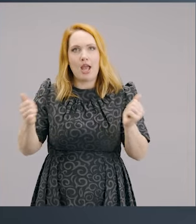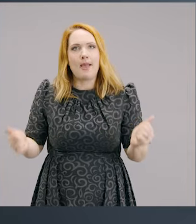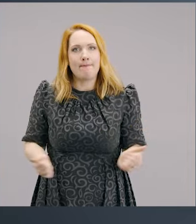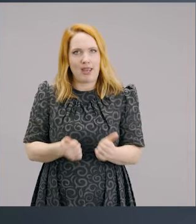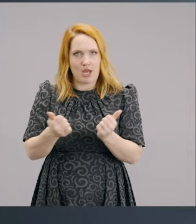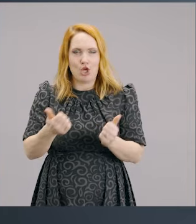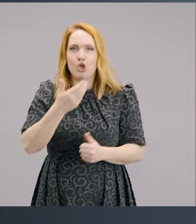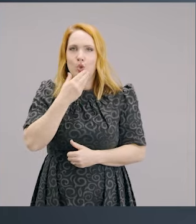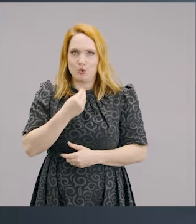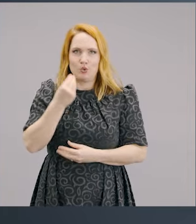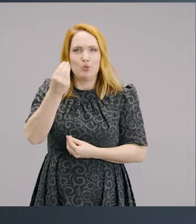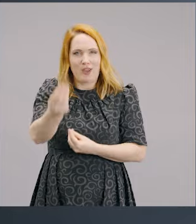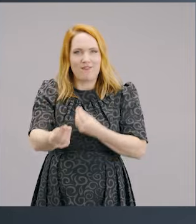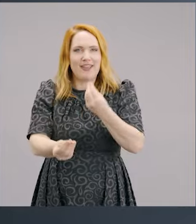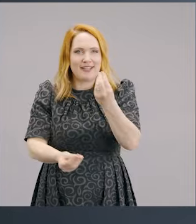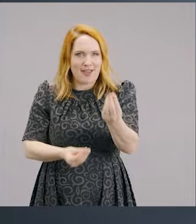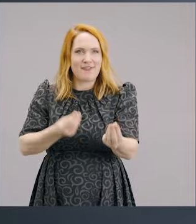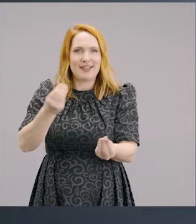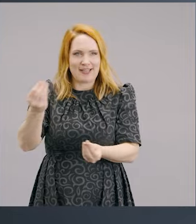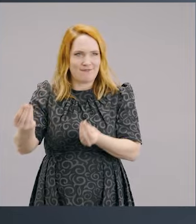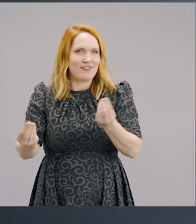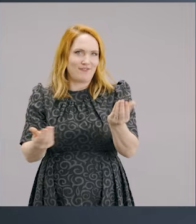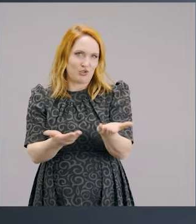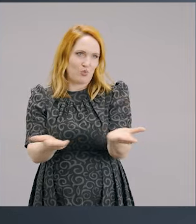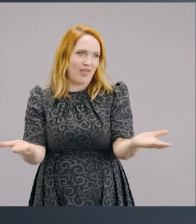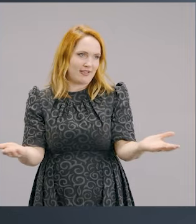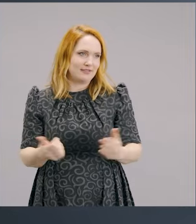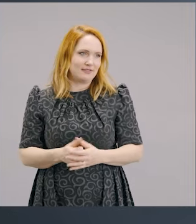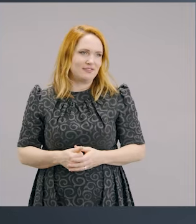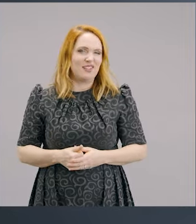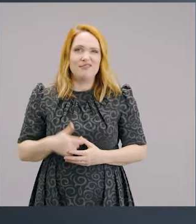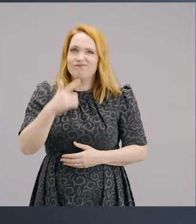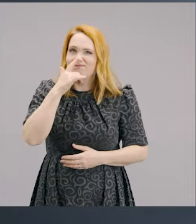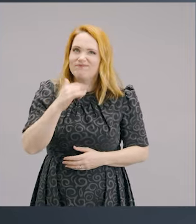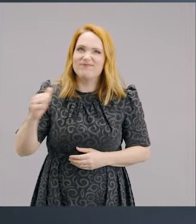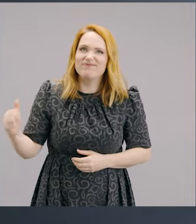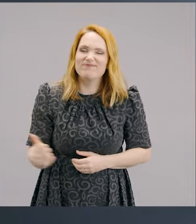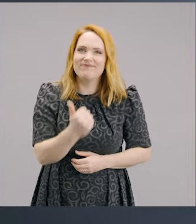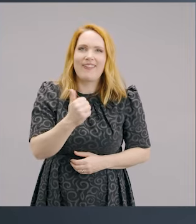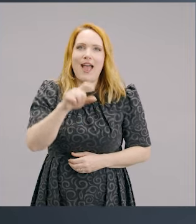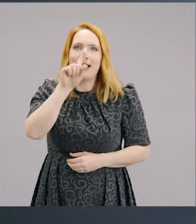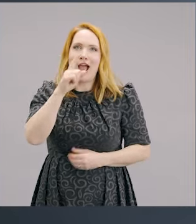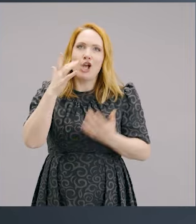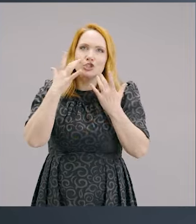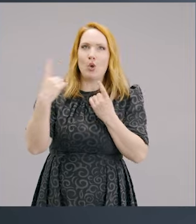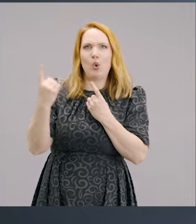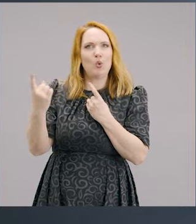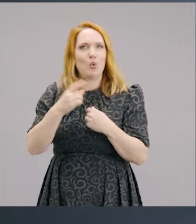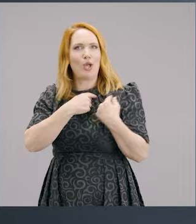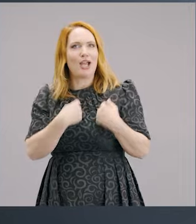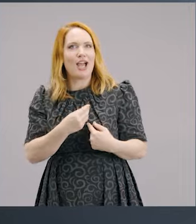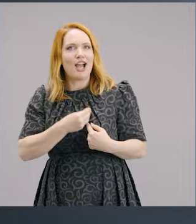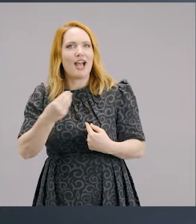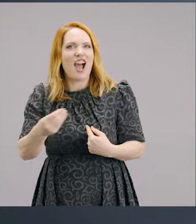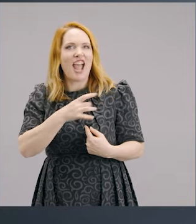but many of them here use it for others. Isn't that exciting? And I'm sad that we can't bring them all up here and say,